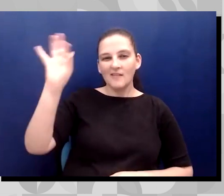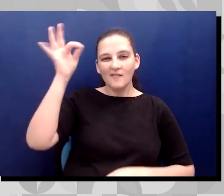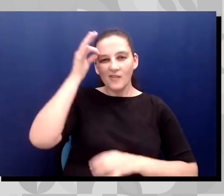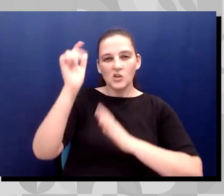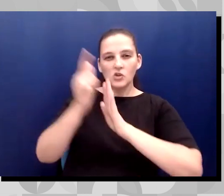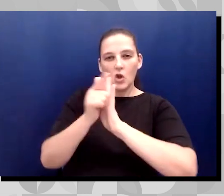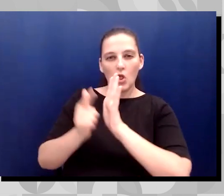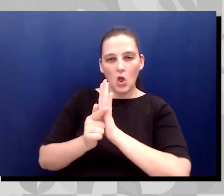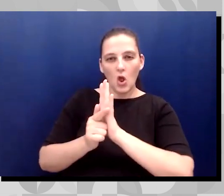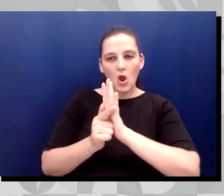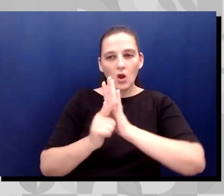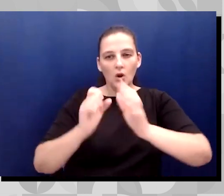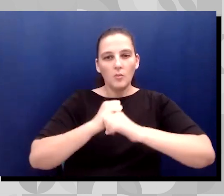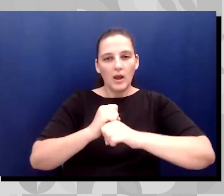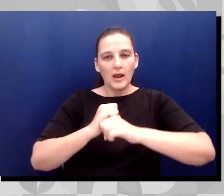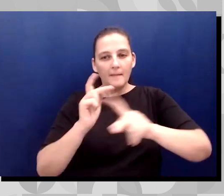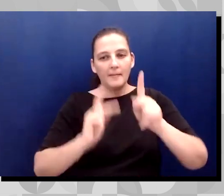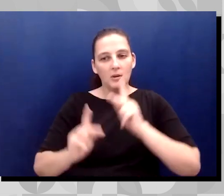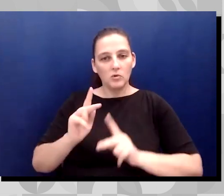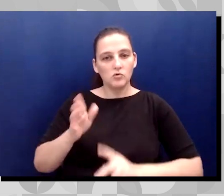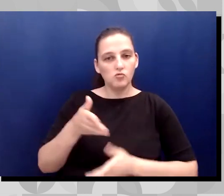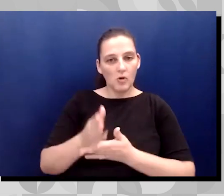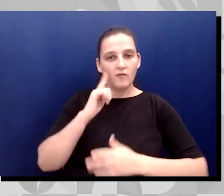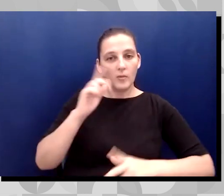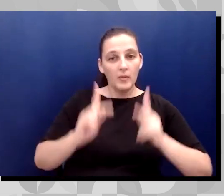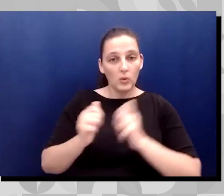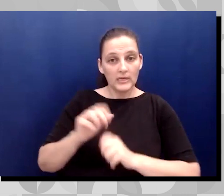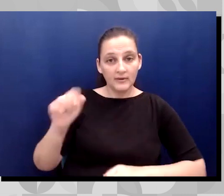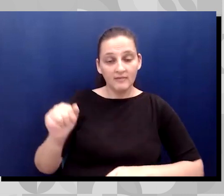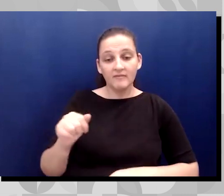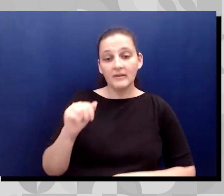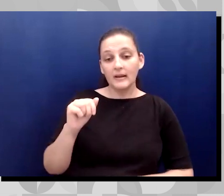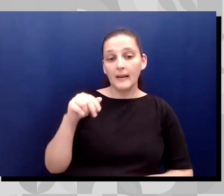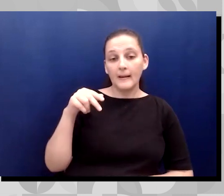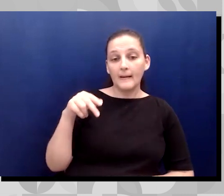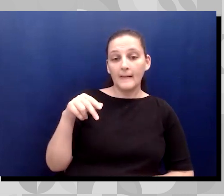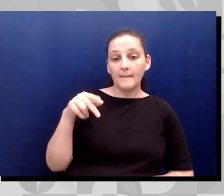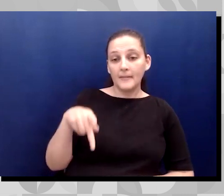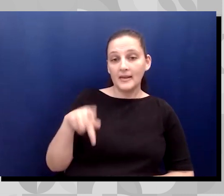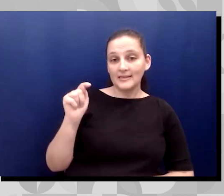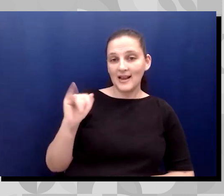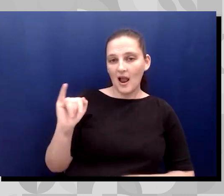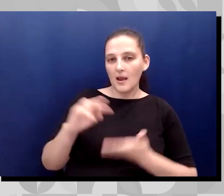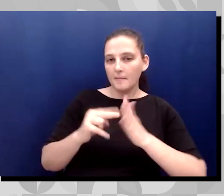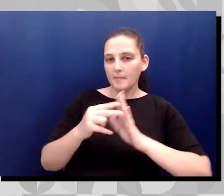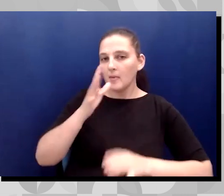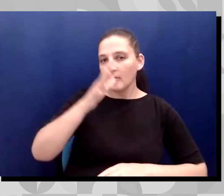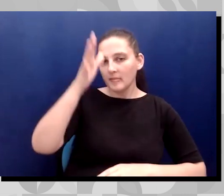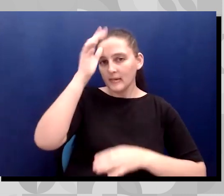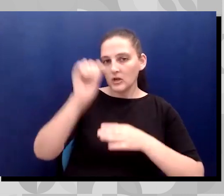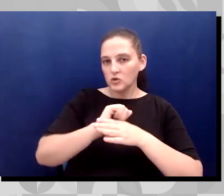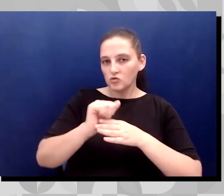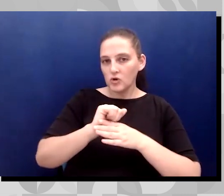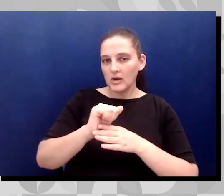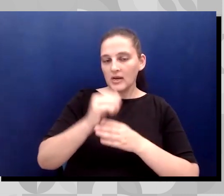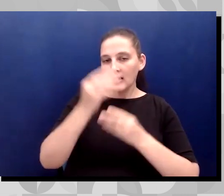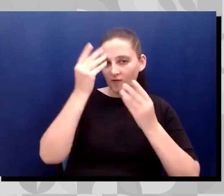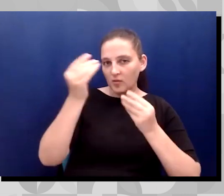of individuals with disabilities, PTIs or the parent training centers, information centers are